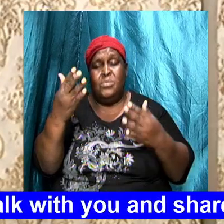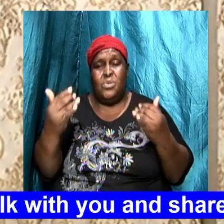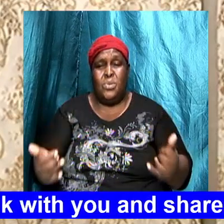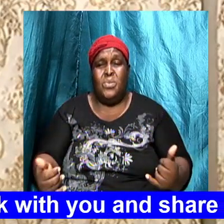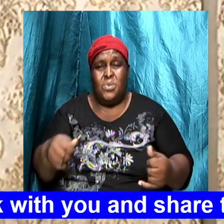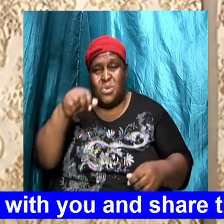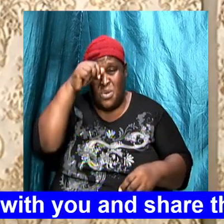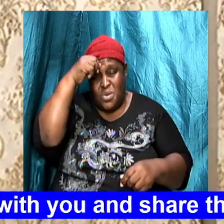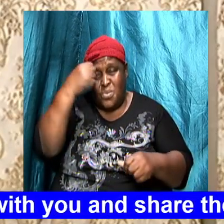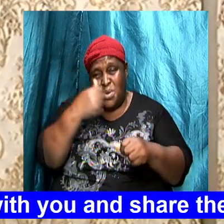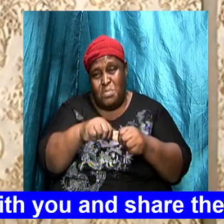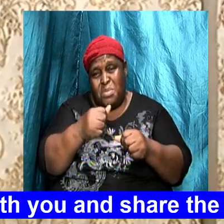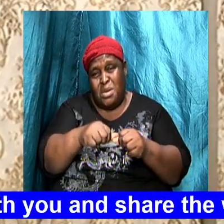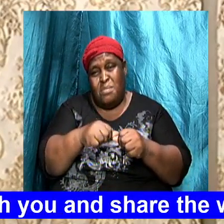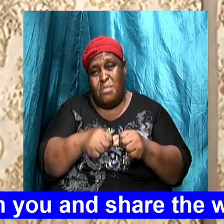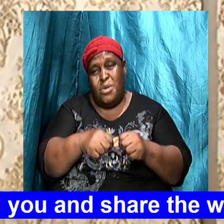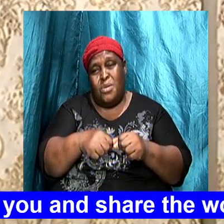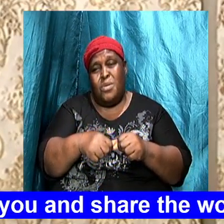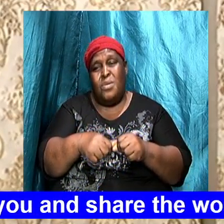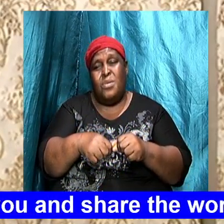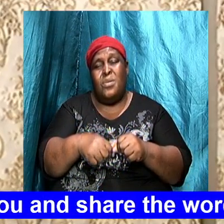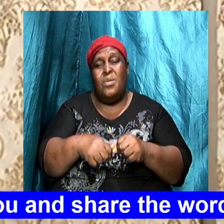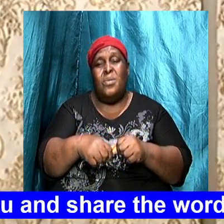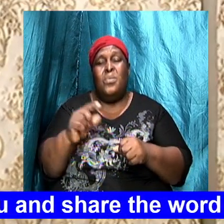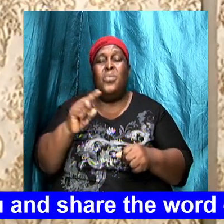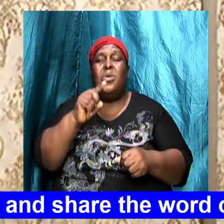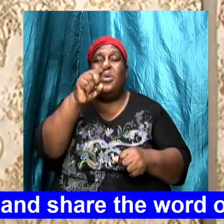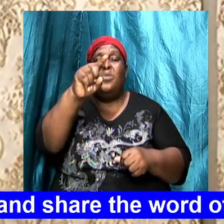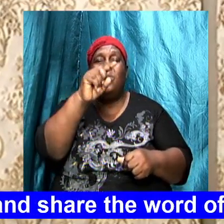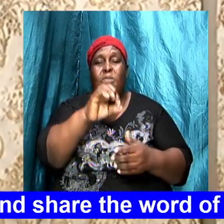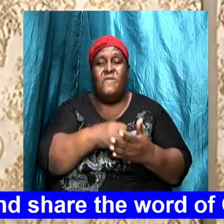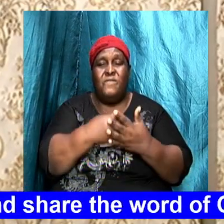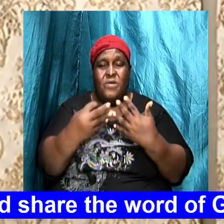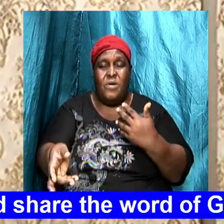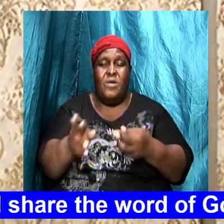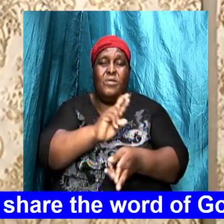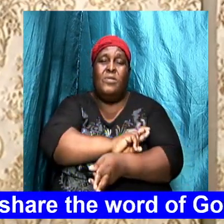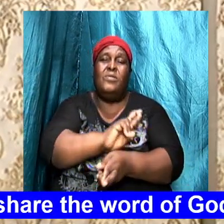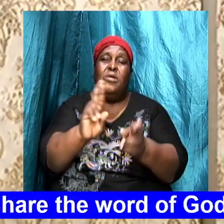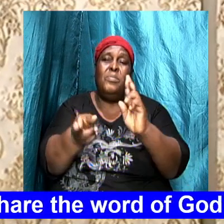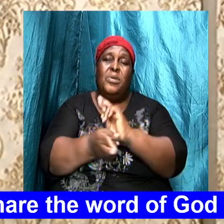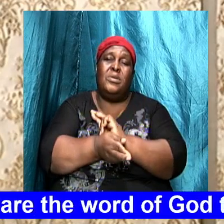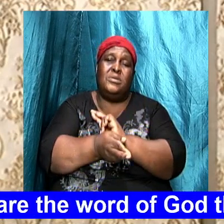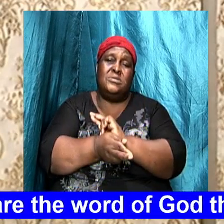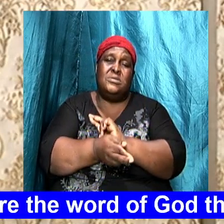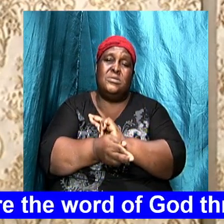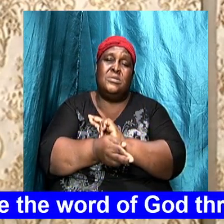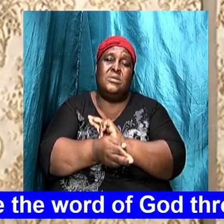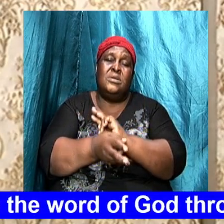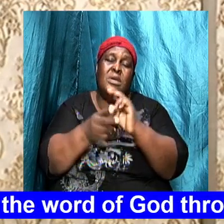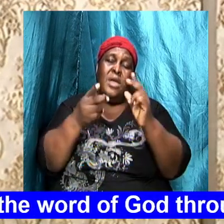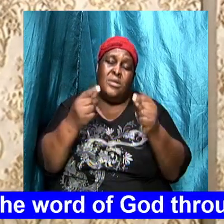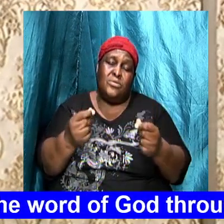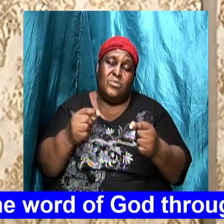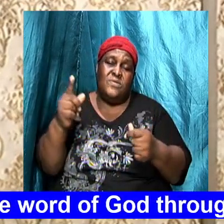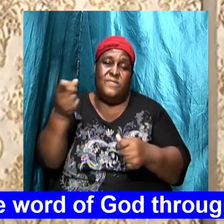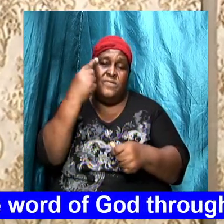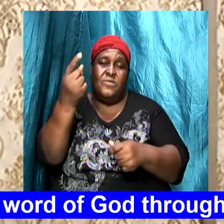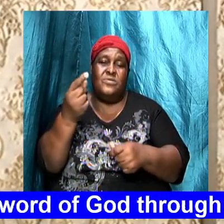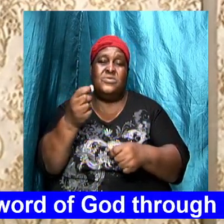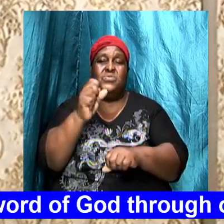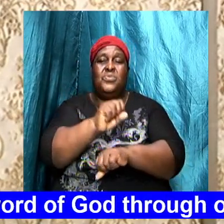remember therefore from where you have fallen repent and do the first works